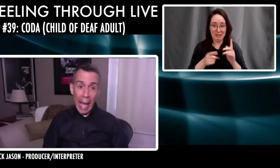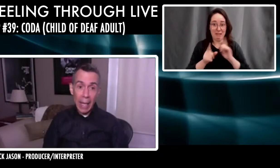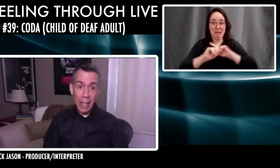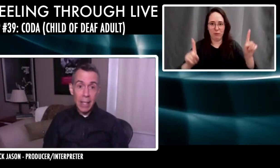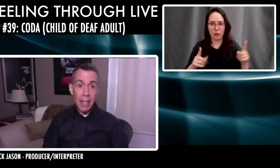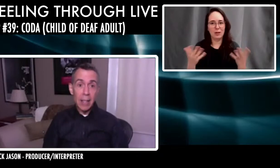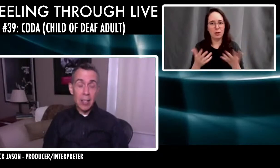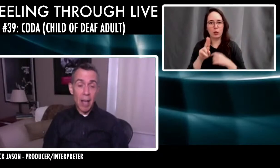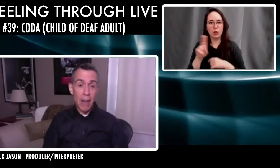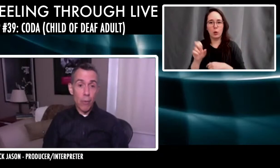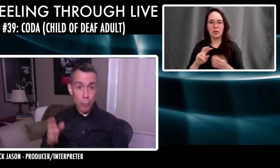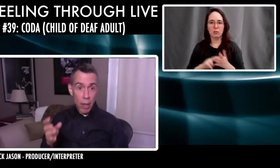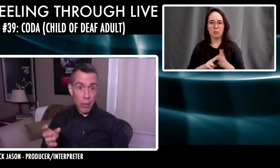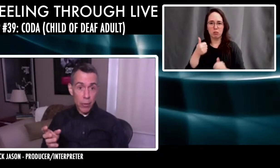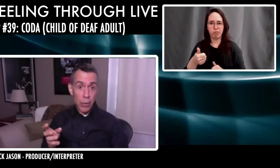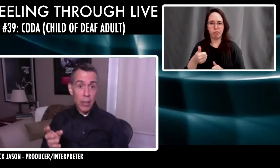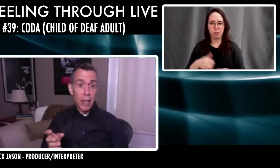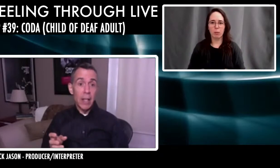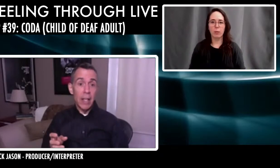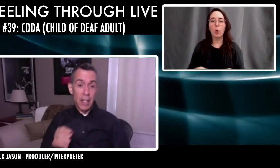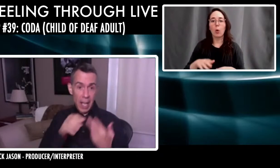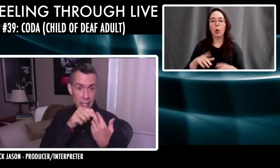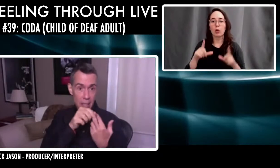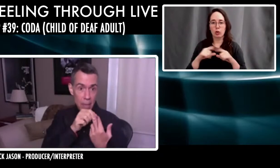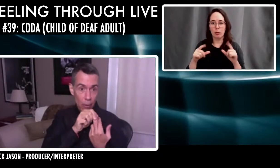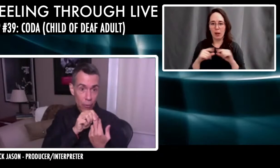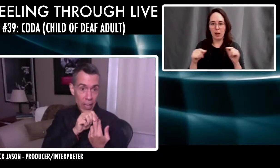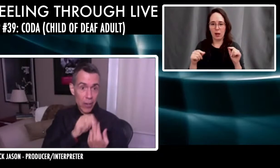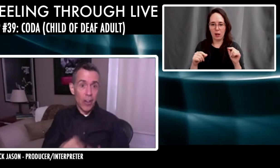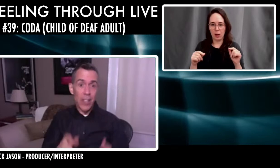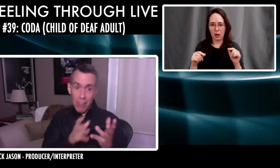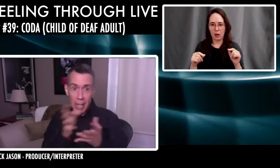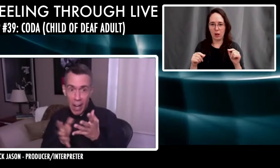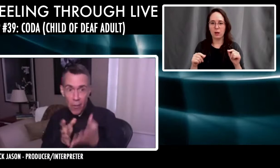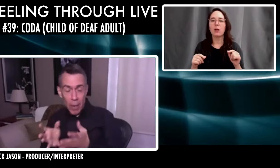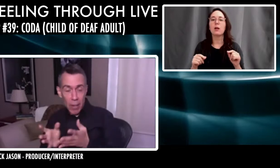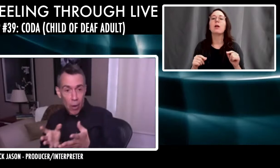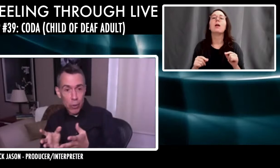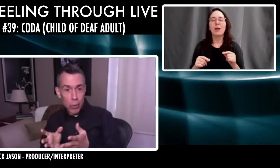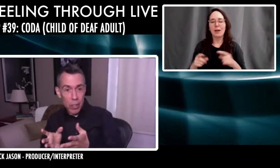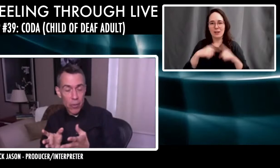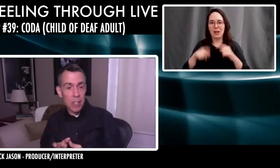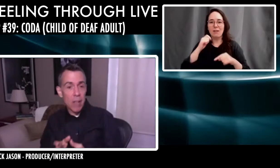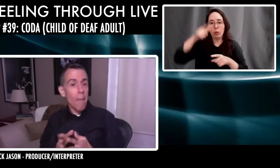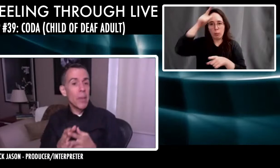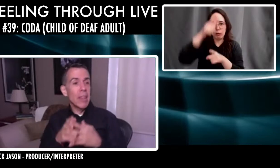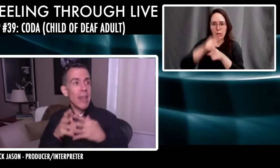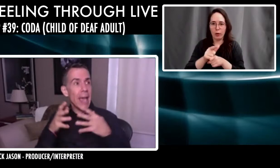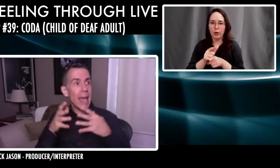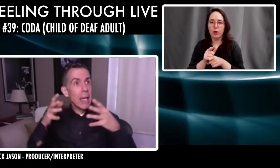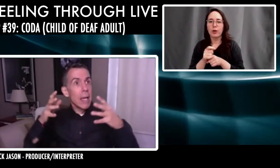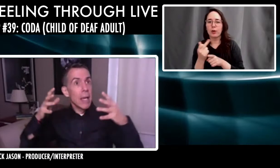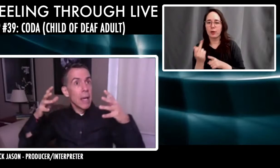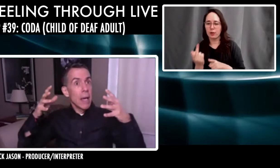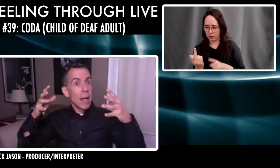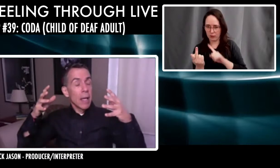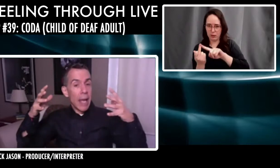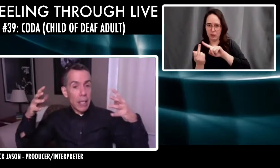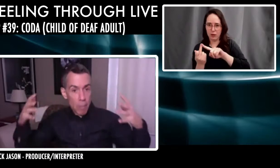Japan, the sign for brother indicates the middle finger, you have to be careful about cultural differences, but they